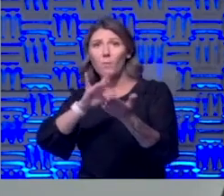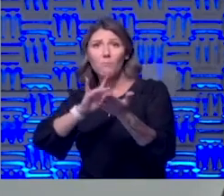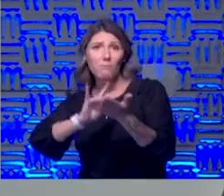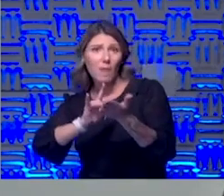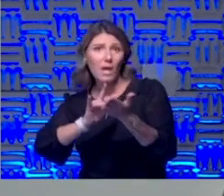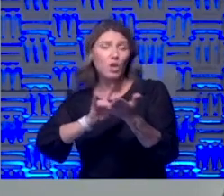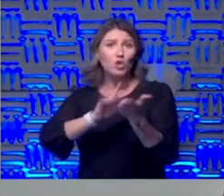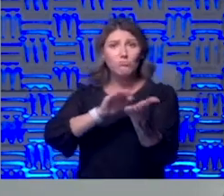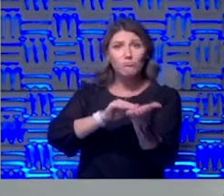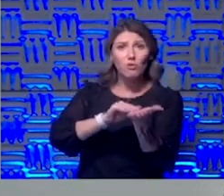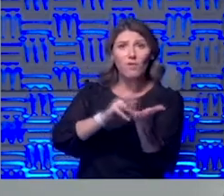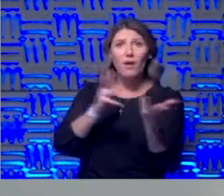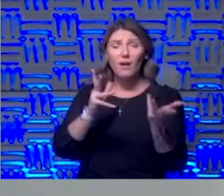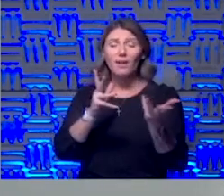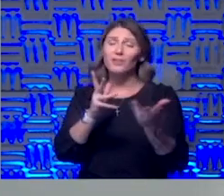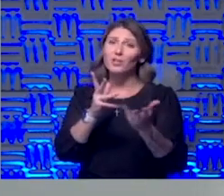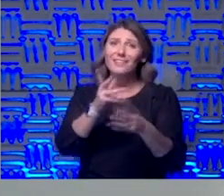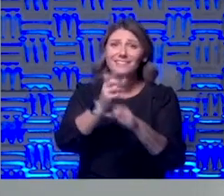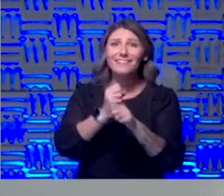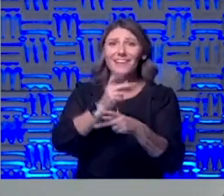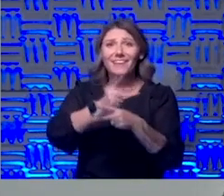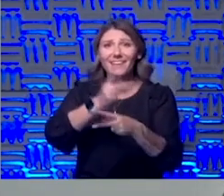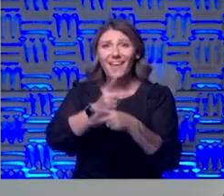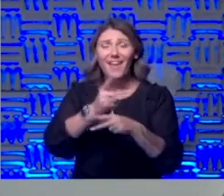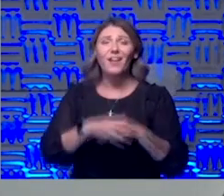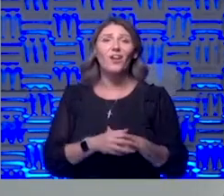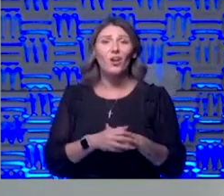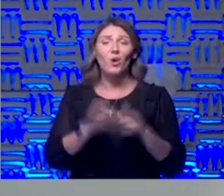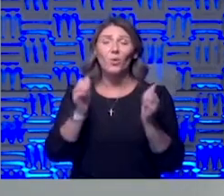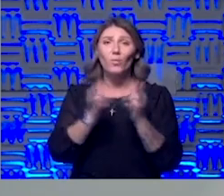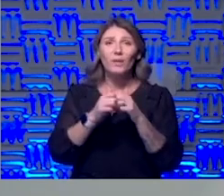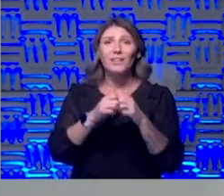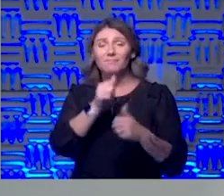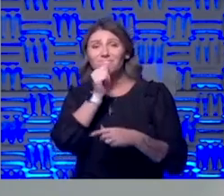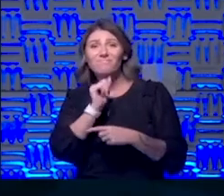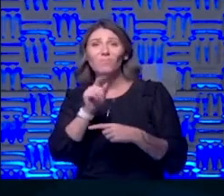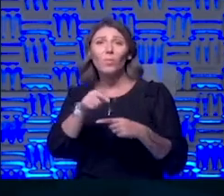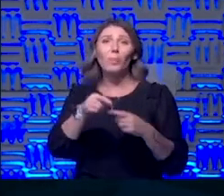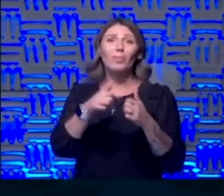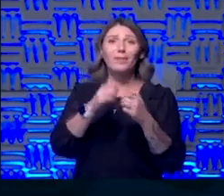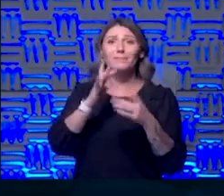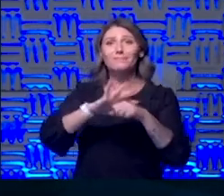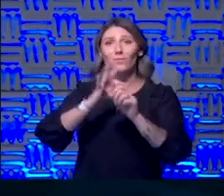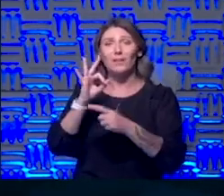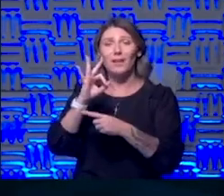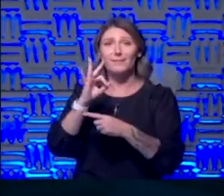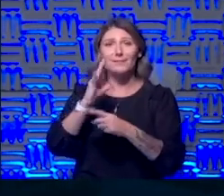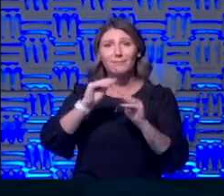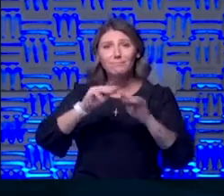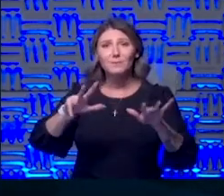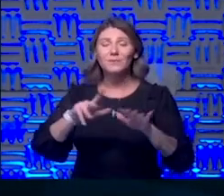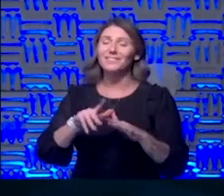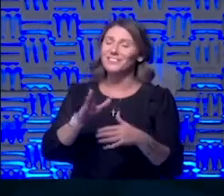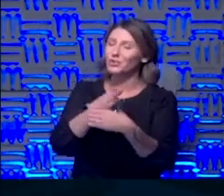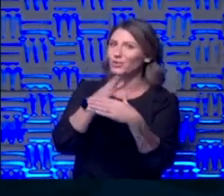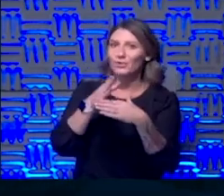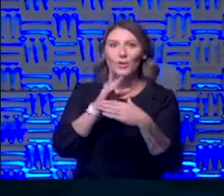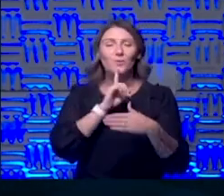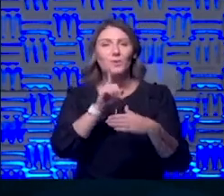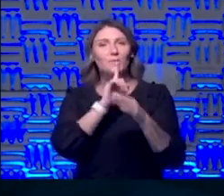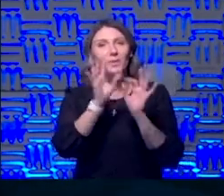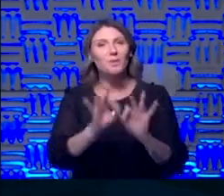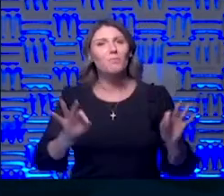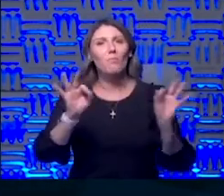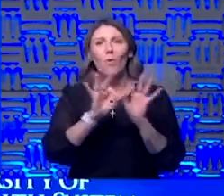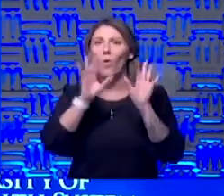because we have great resources to help families who are dealing with this epidemic so much for being with us today you've shared a really great message very important we